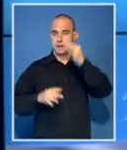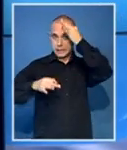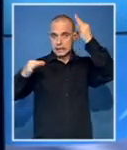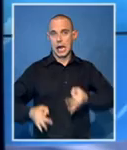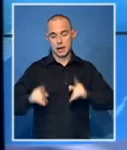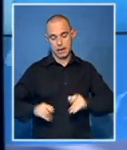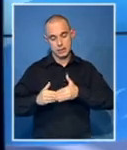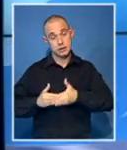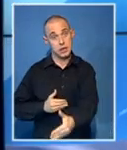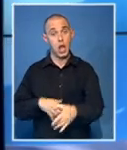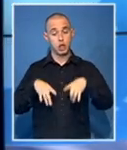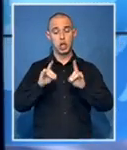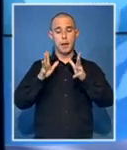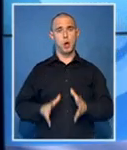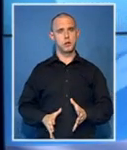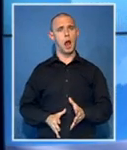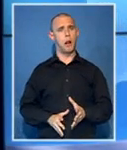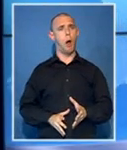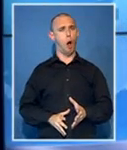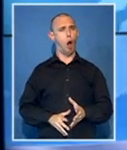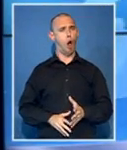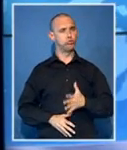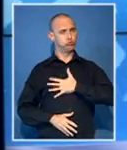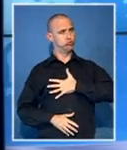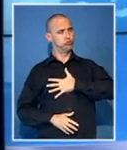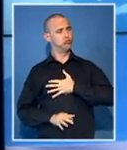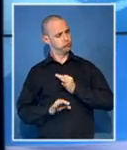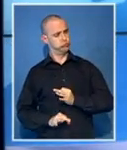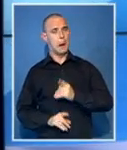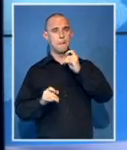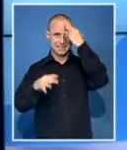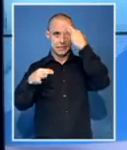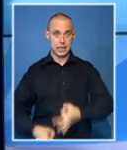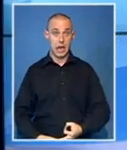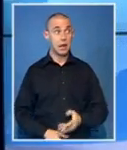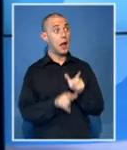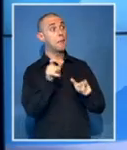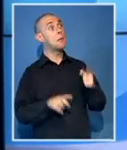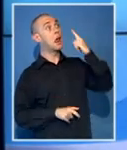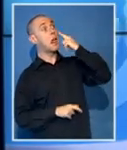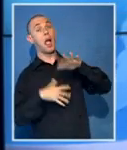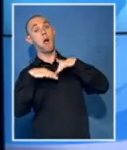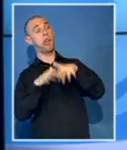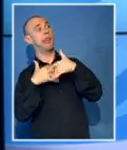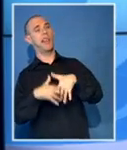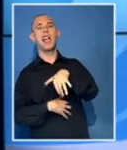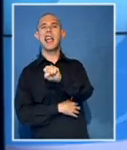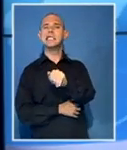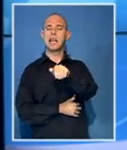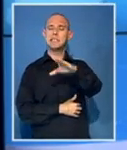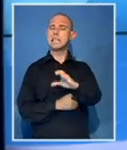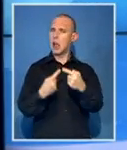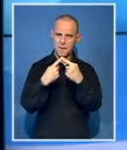know the importance of this. And we are saying to the public, we are not in a crisis as the SABC. Everything that we have promised to do, we will